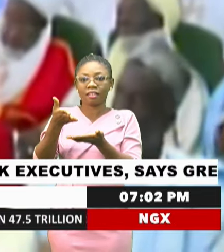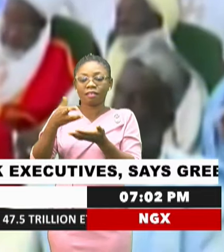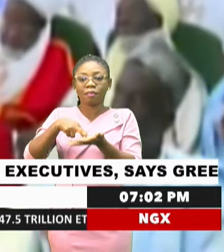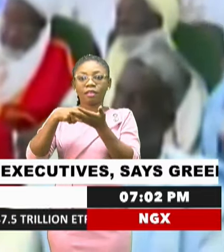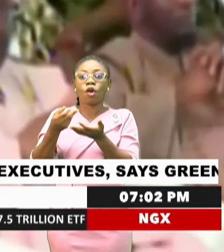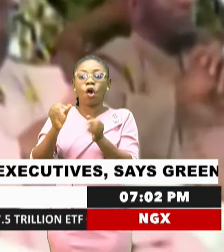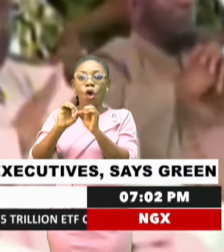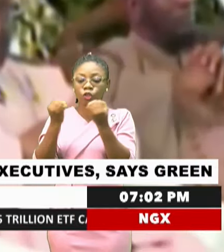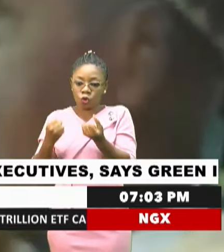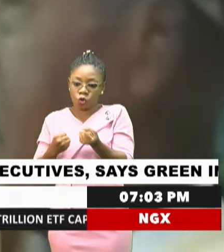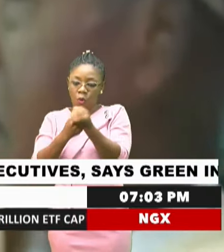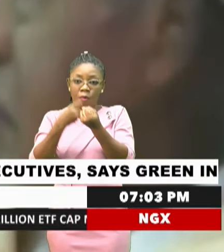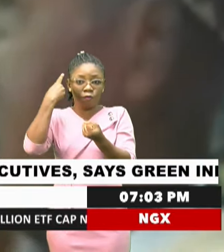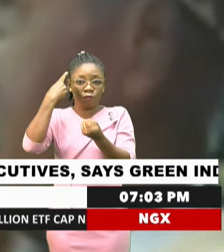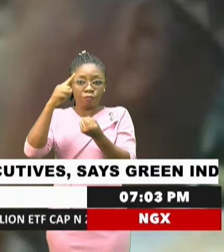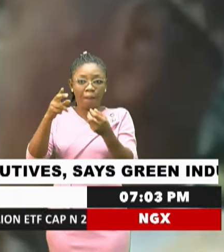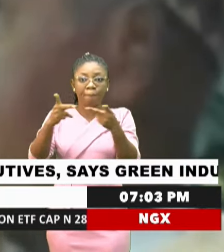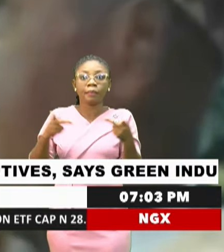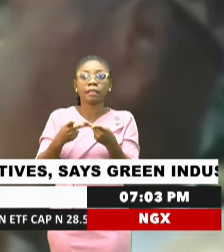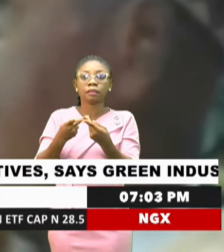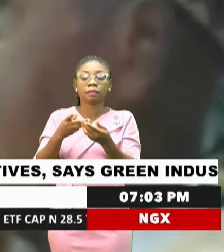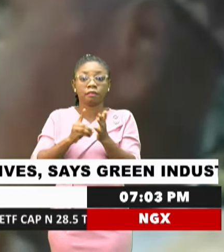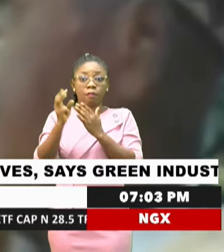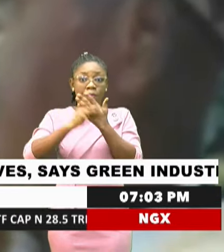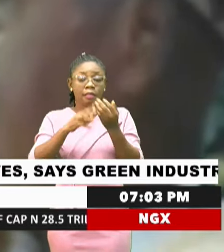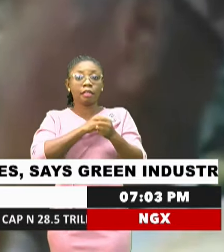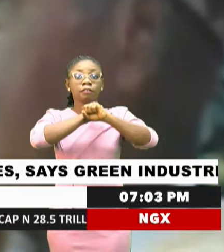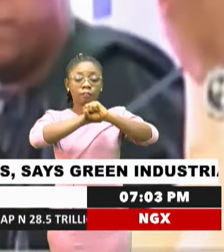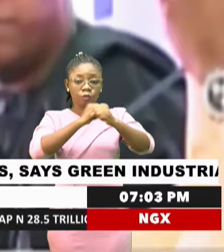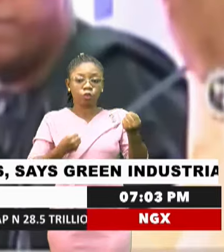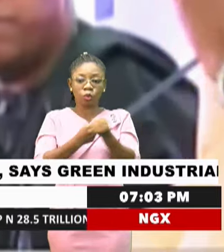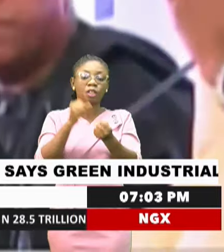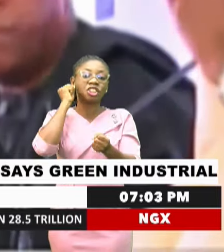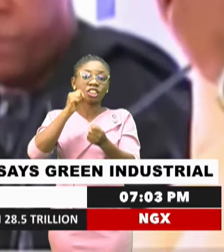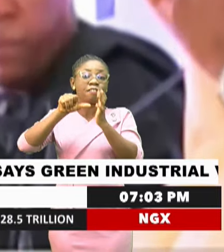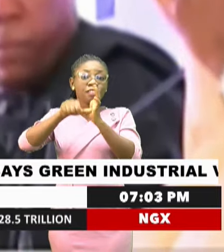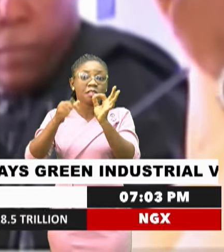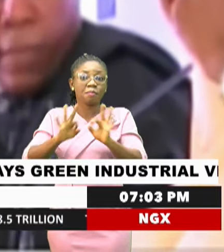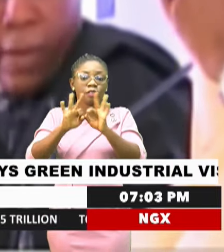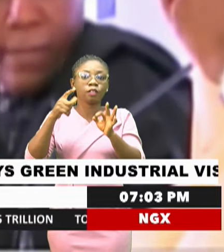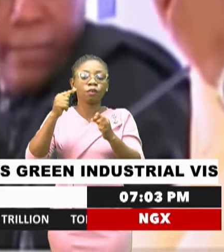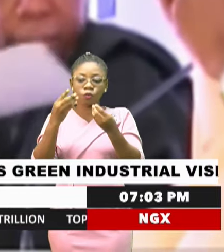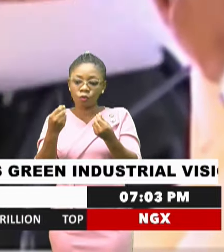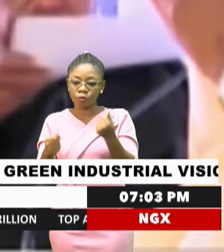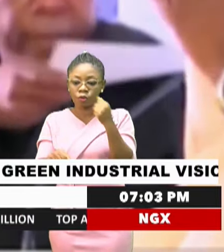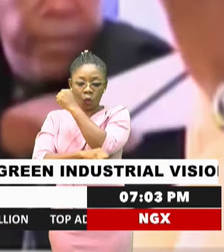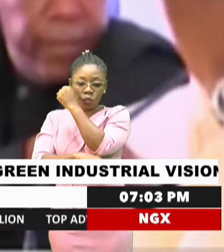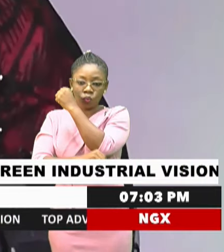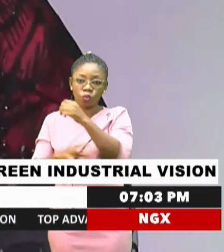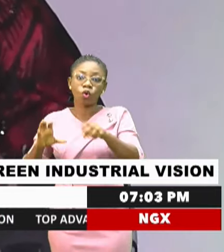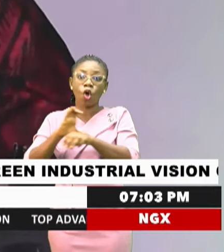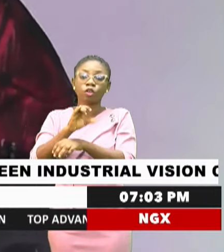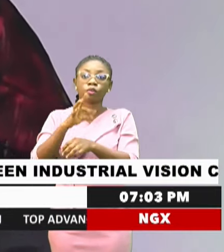support for region's development and security efforts. She stressed the importance of addressing the root causes of insecurity.